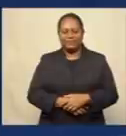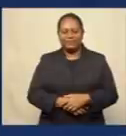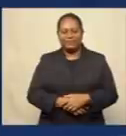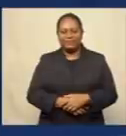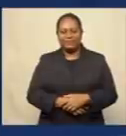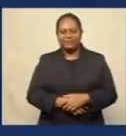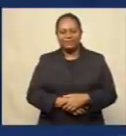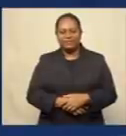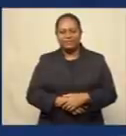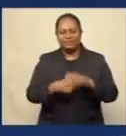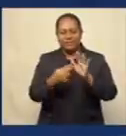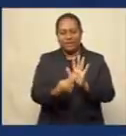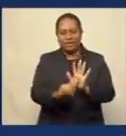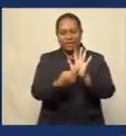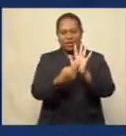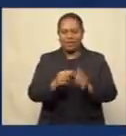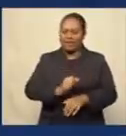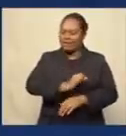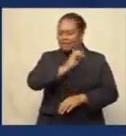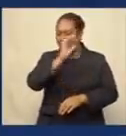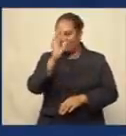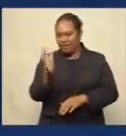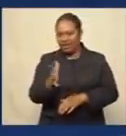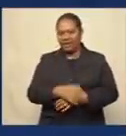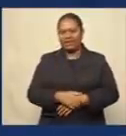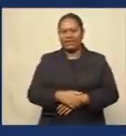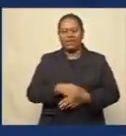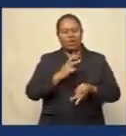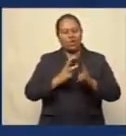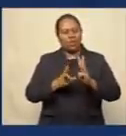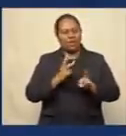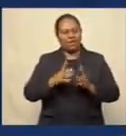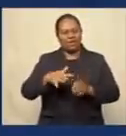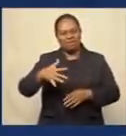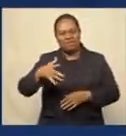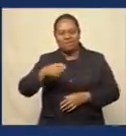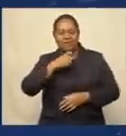And in the north, fine apart from possible afternoon showers.